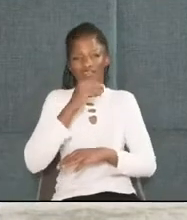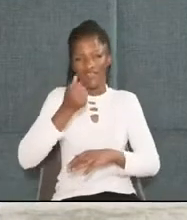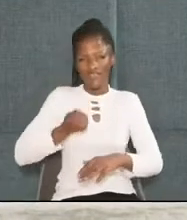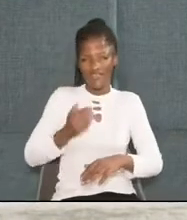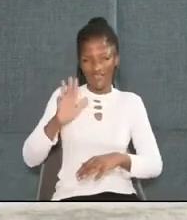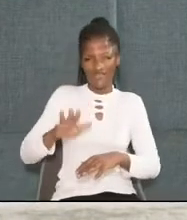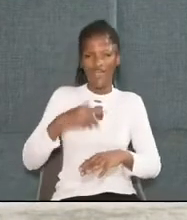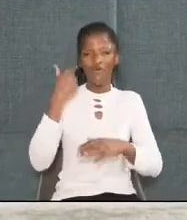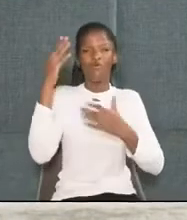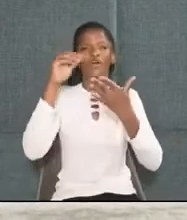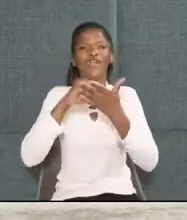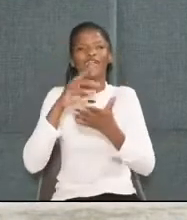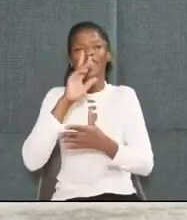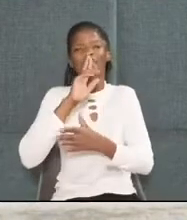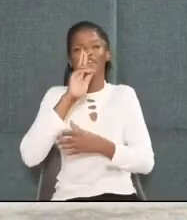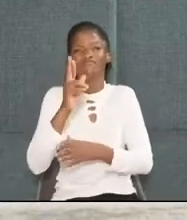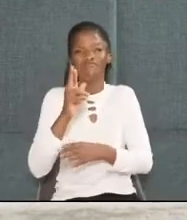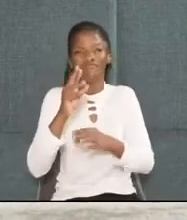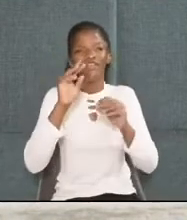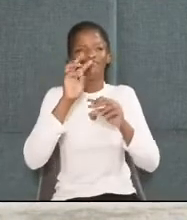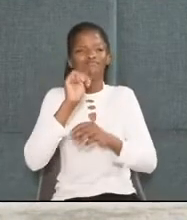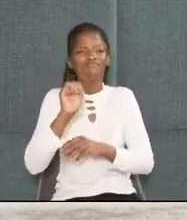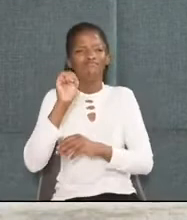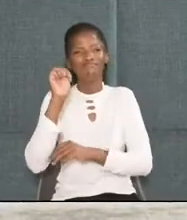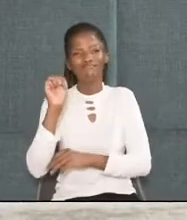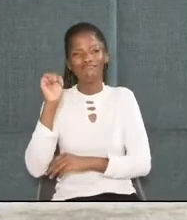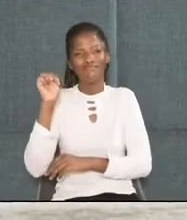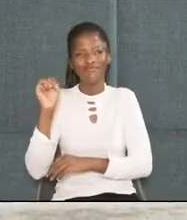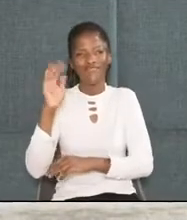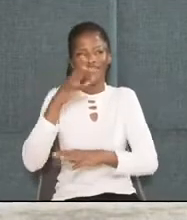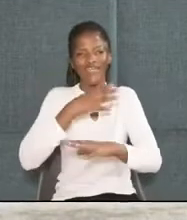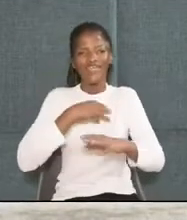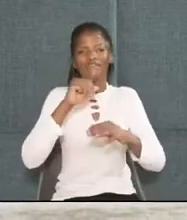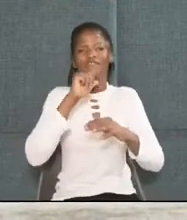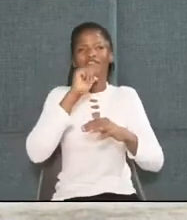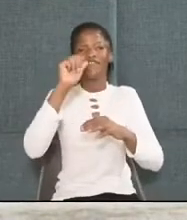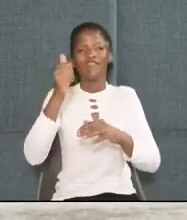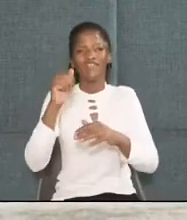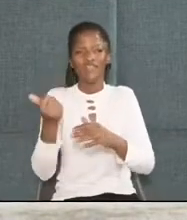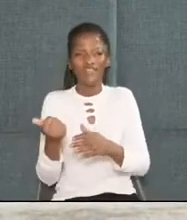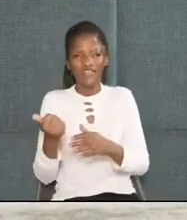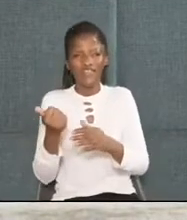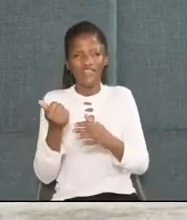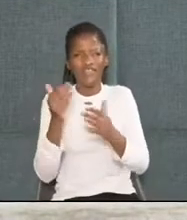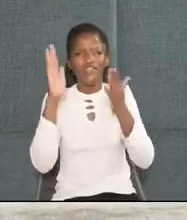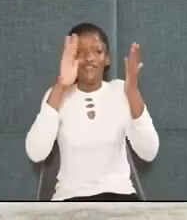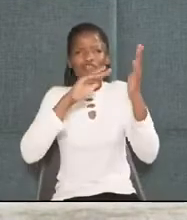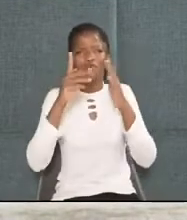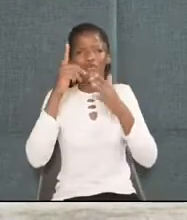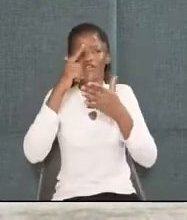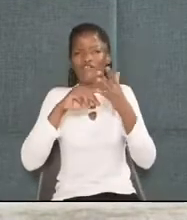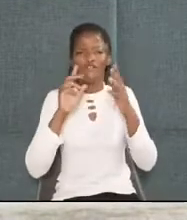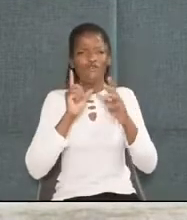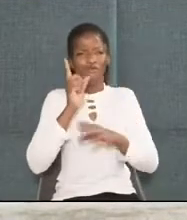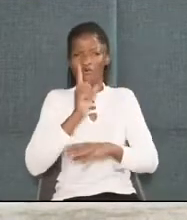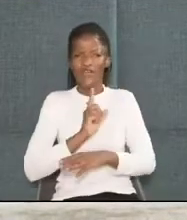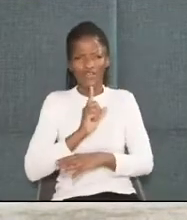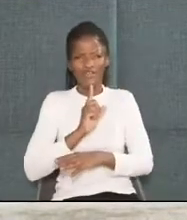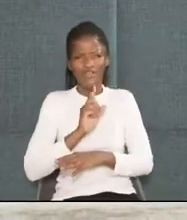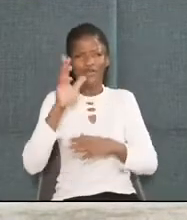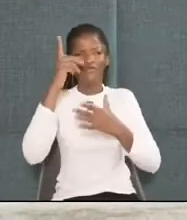wonder, who are they? Hmm, hmm, hmm. And if it's not another storm again, then I wonder, what could it be?